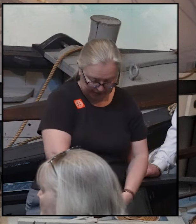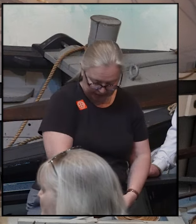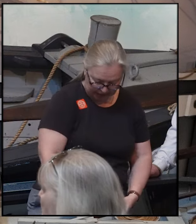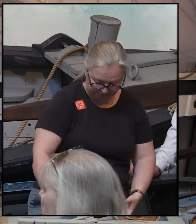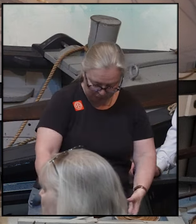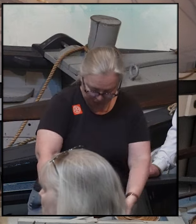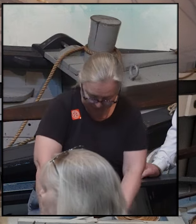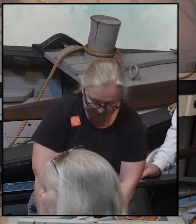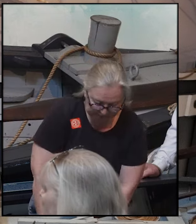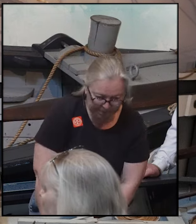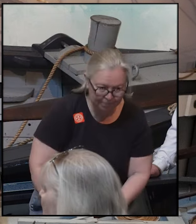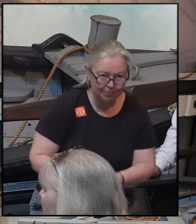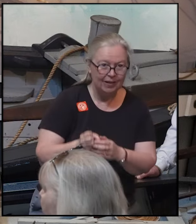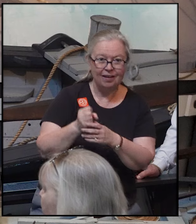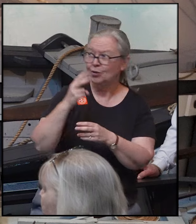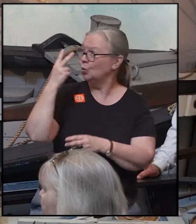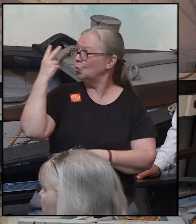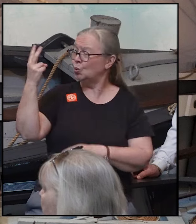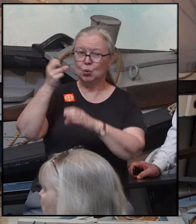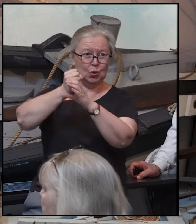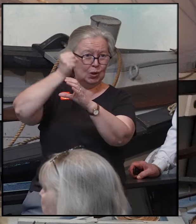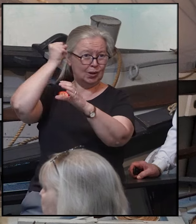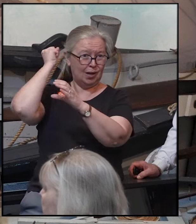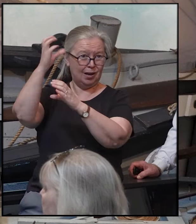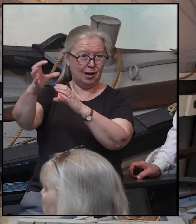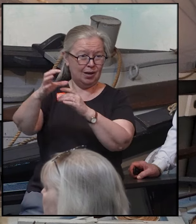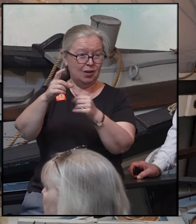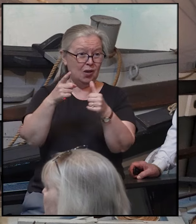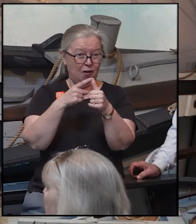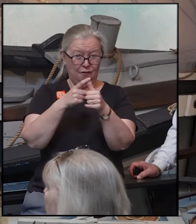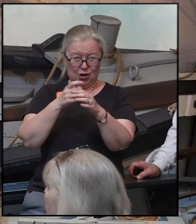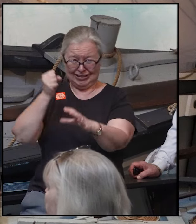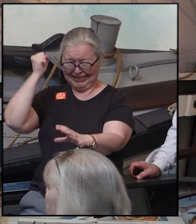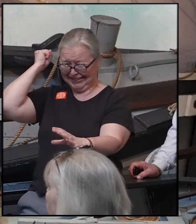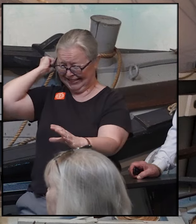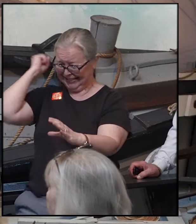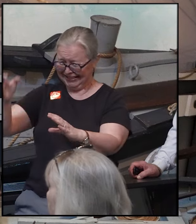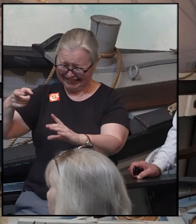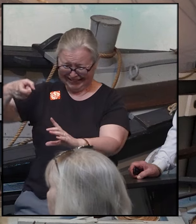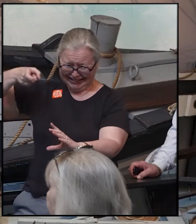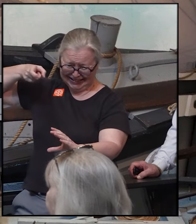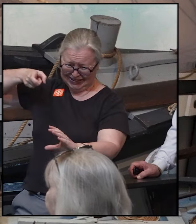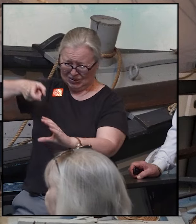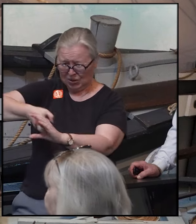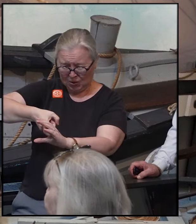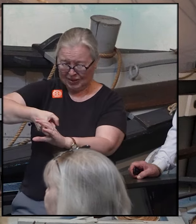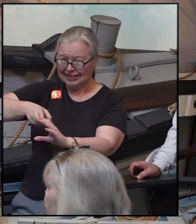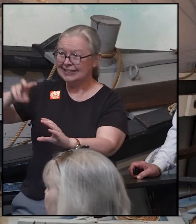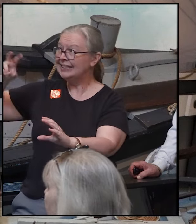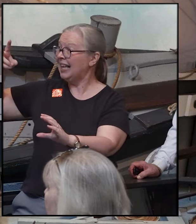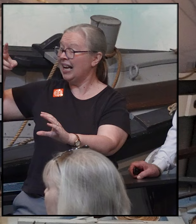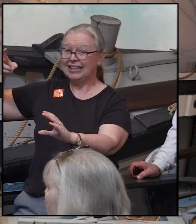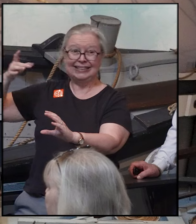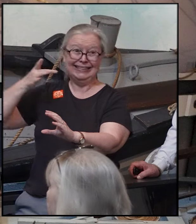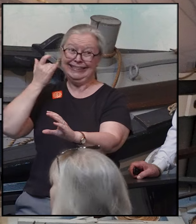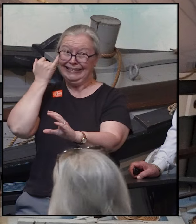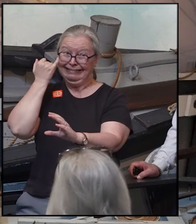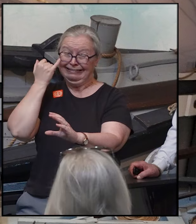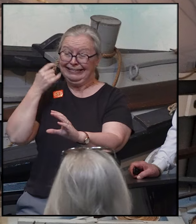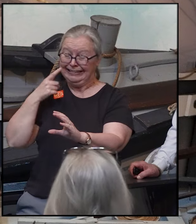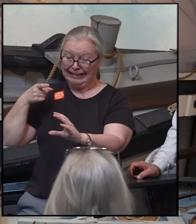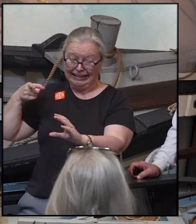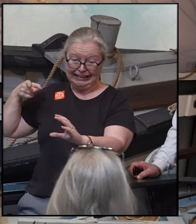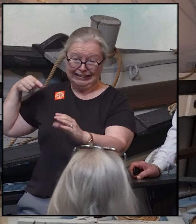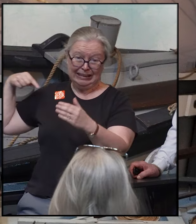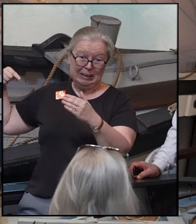He's got two harpoons, the first to get into the whale, the second one, with any luck at all, to